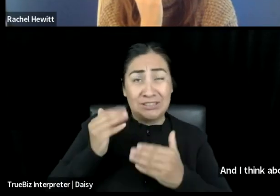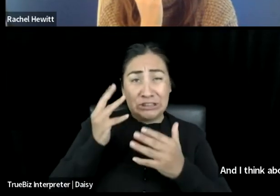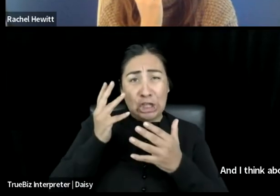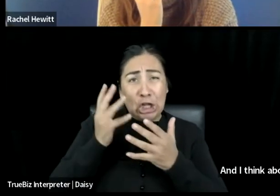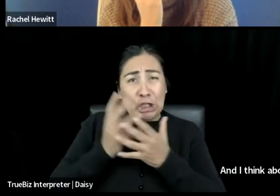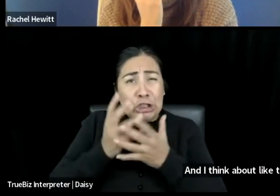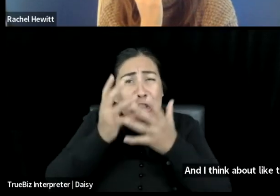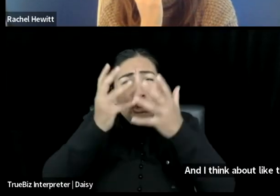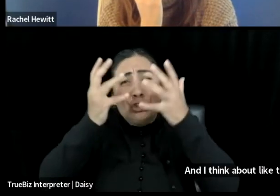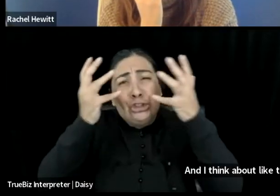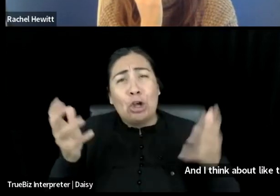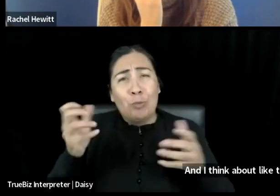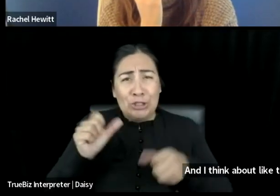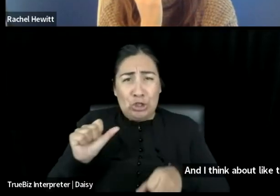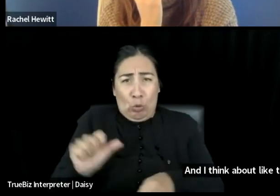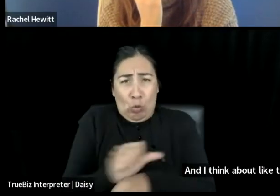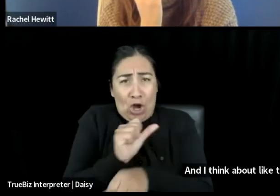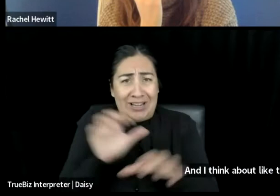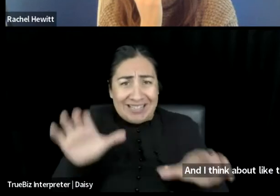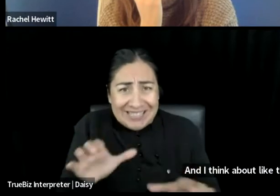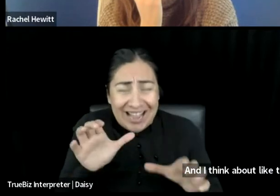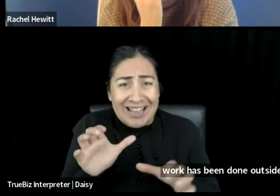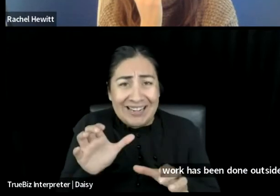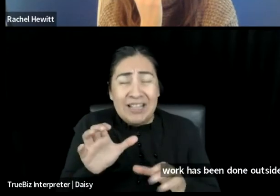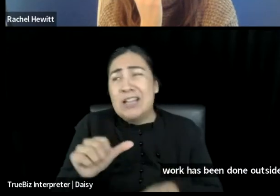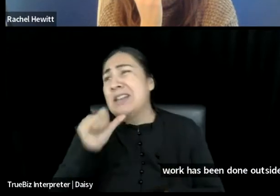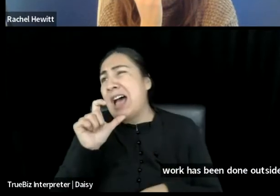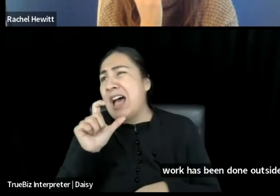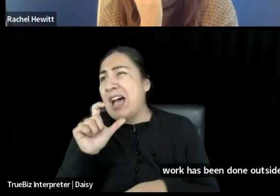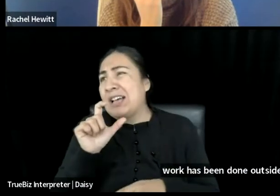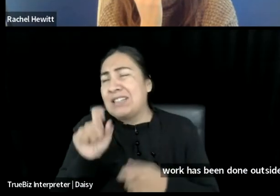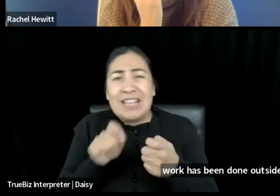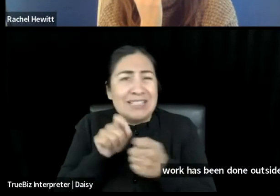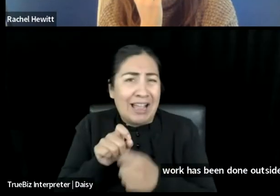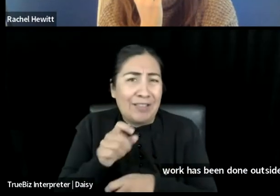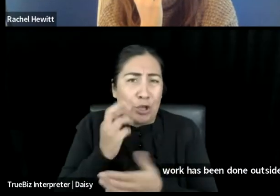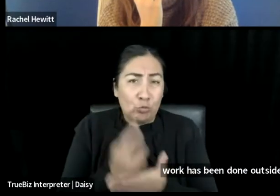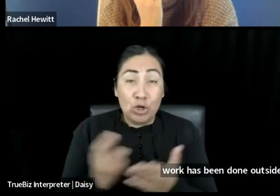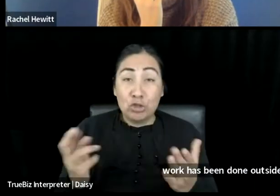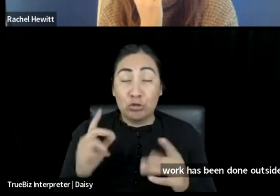done outside and it's not necessarily resources, but it's like, uh,